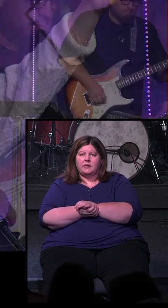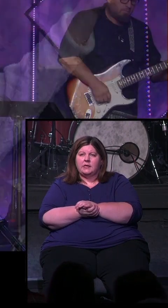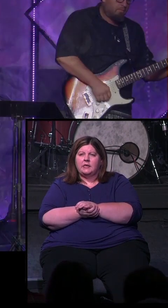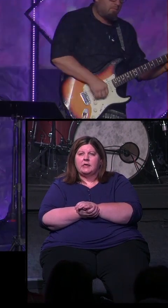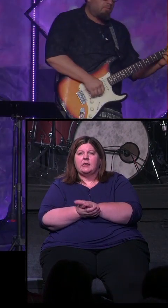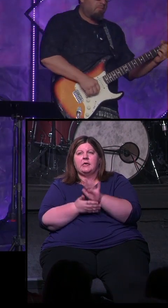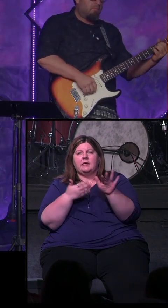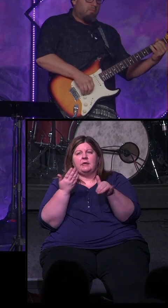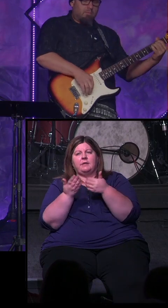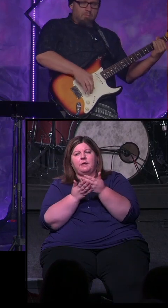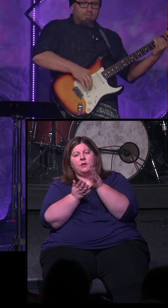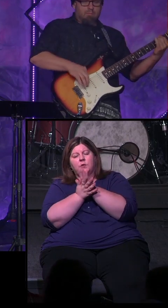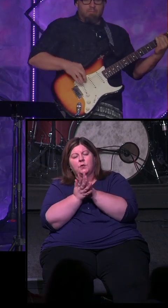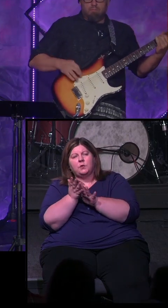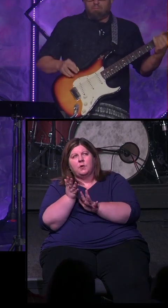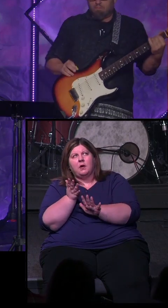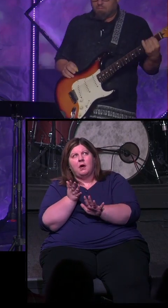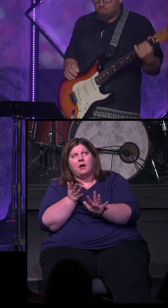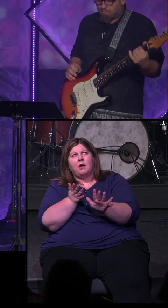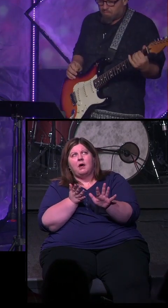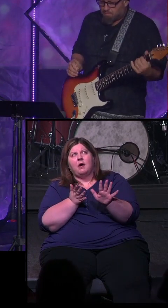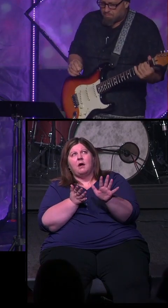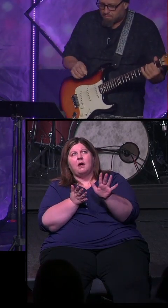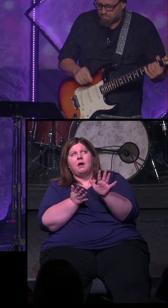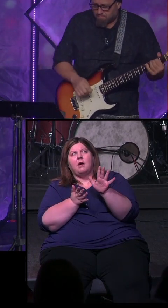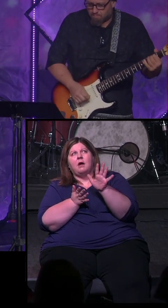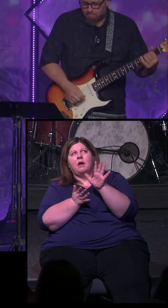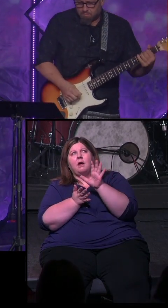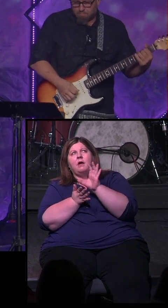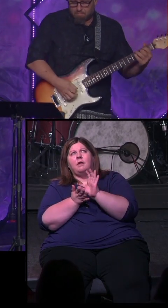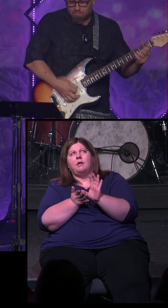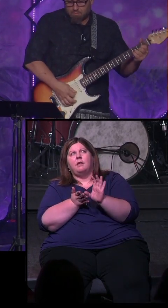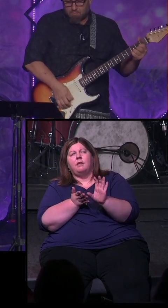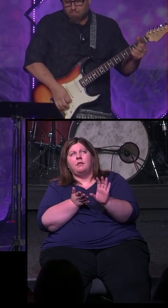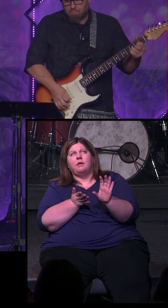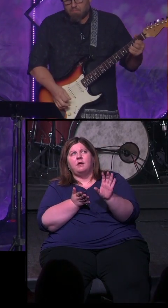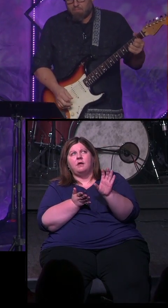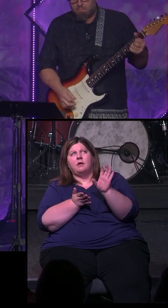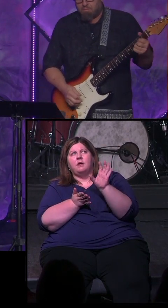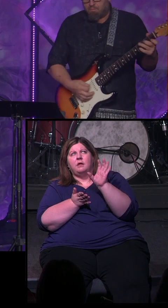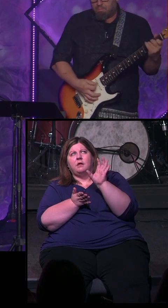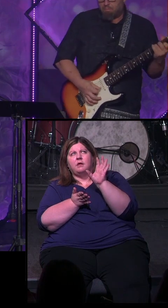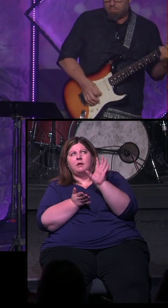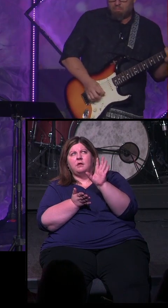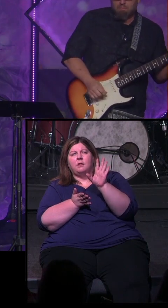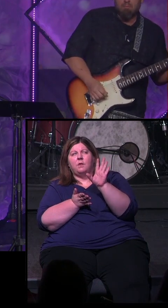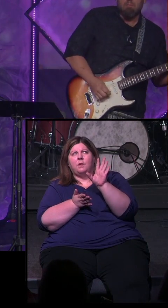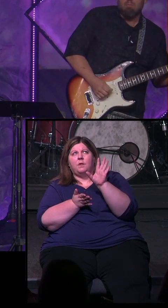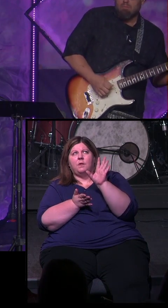we give you love and